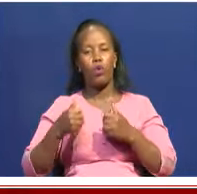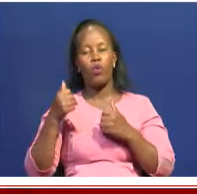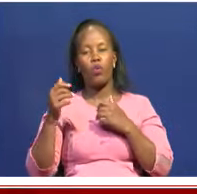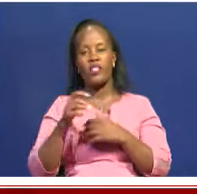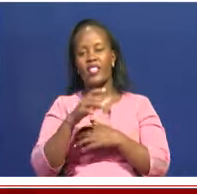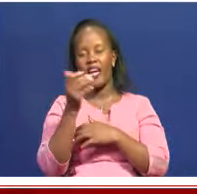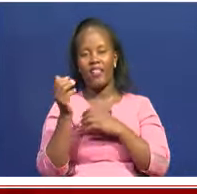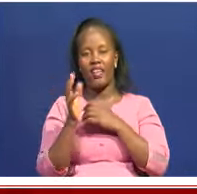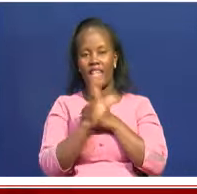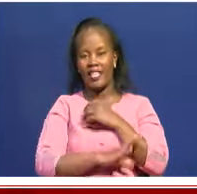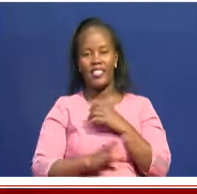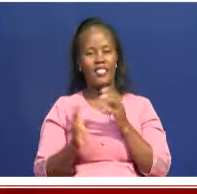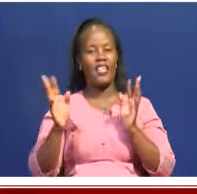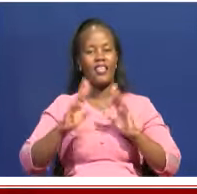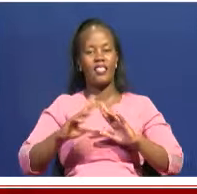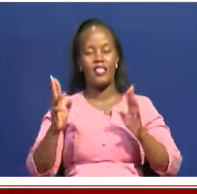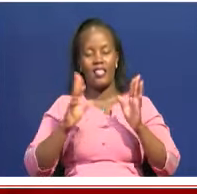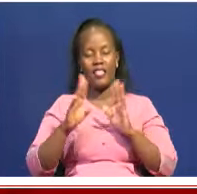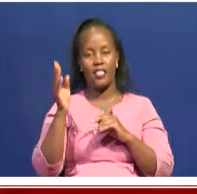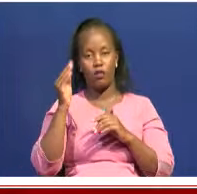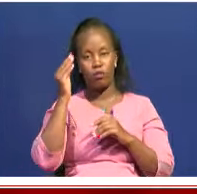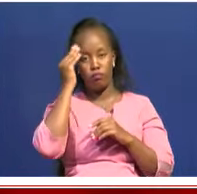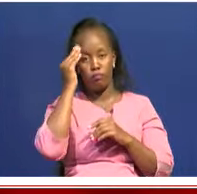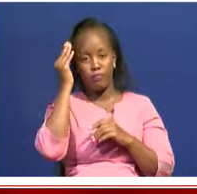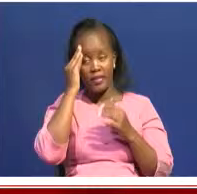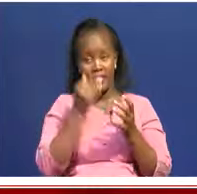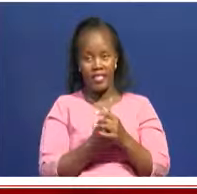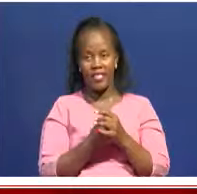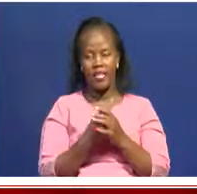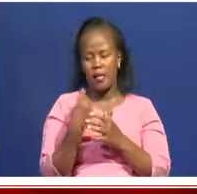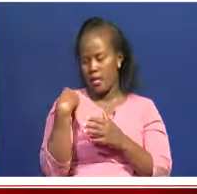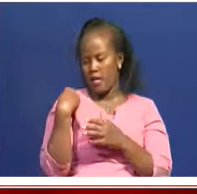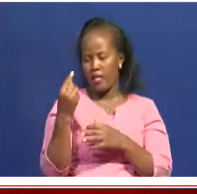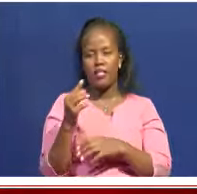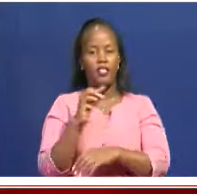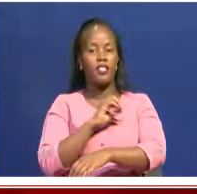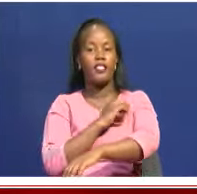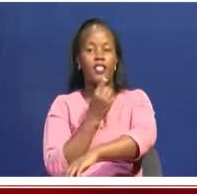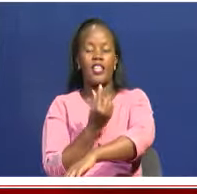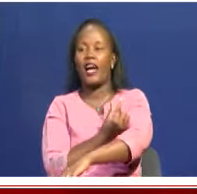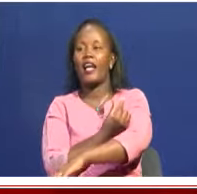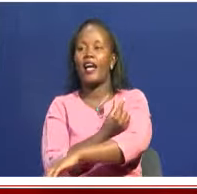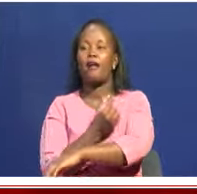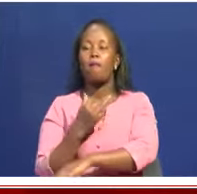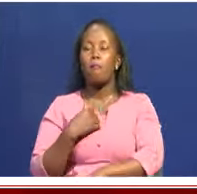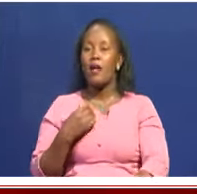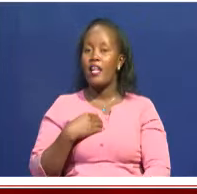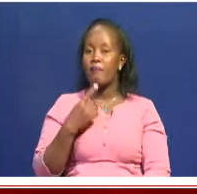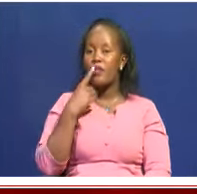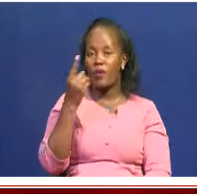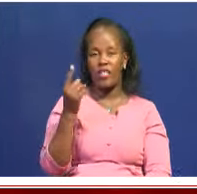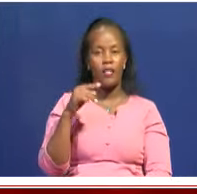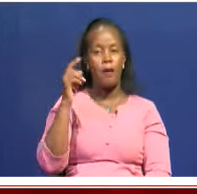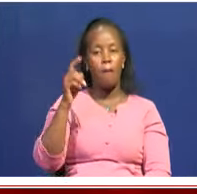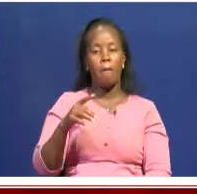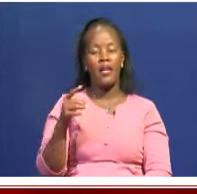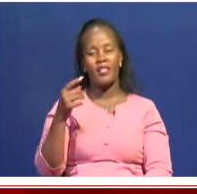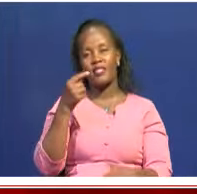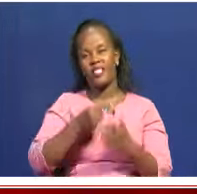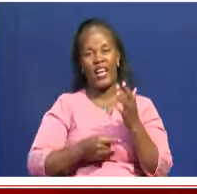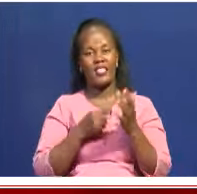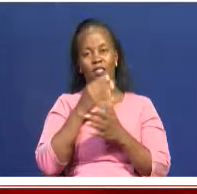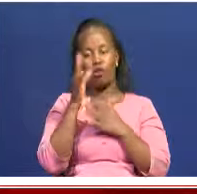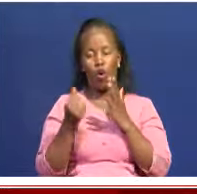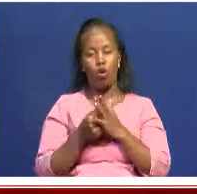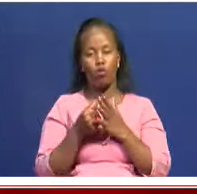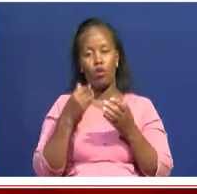are more than willing to take. Ghana, for instance, the other day, they're being told that they will be loaned their artifacts which were stolen from them. You